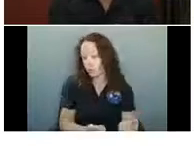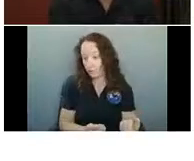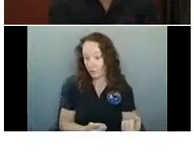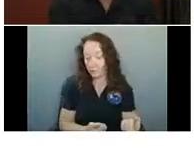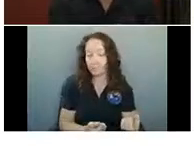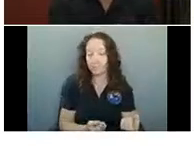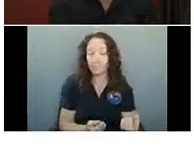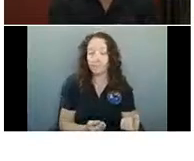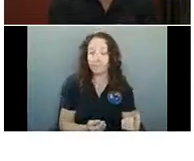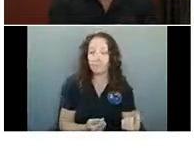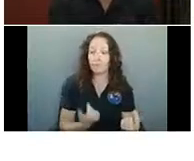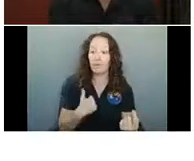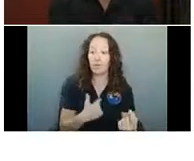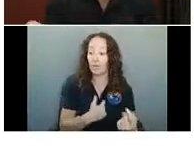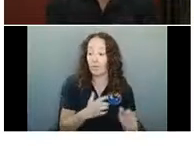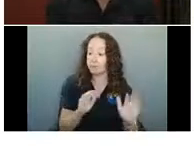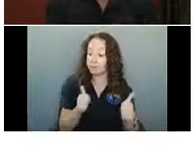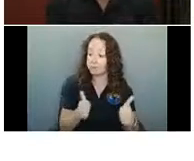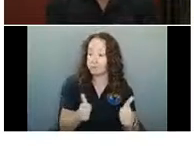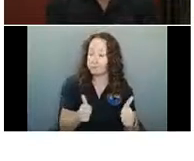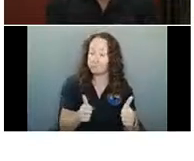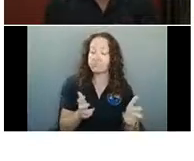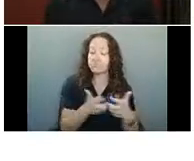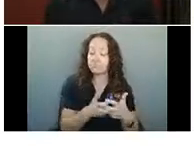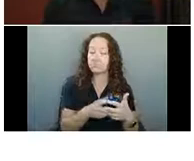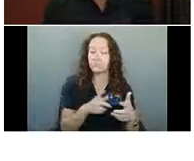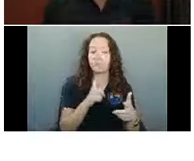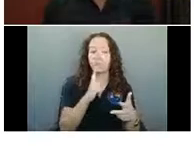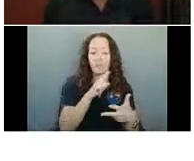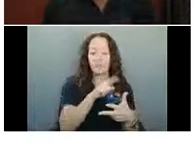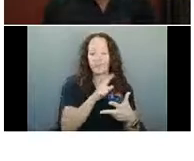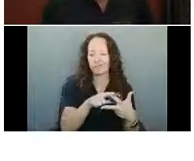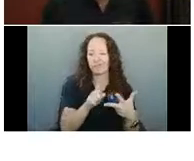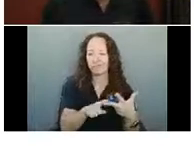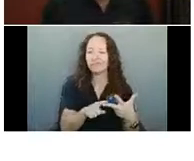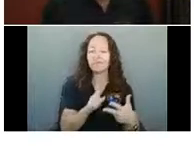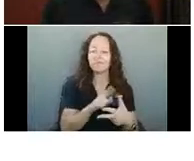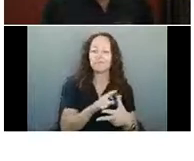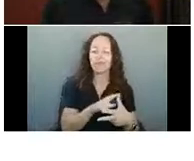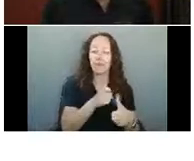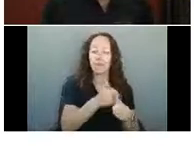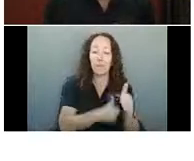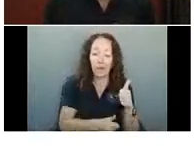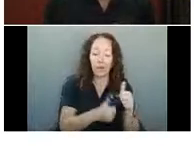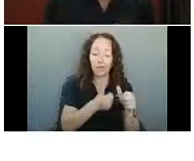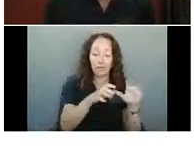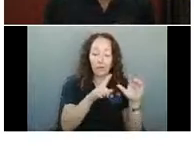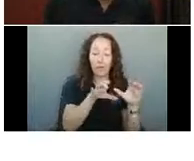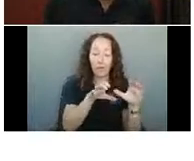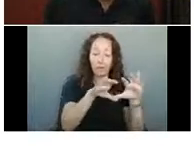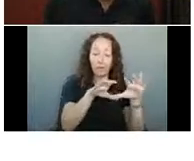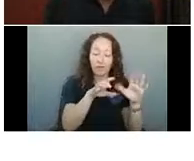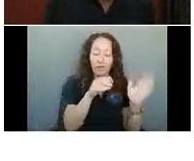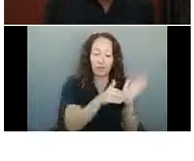benchmarks, we're doing very well, but we're looking at cases per hundred thousand. And right now we fall within that. I'll show you where we